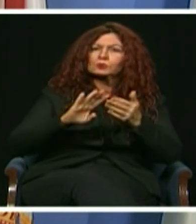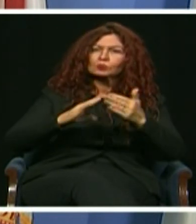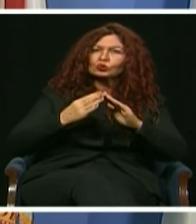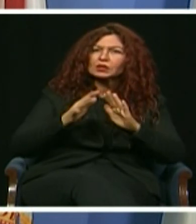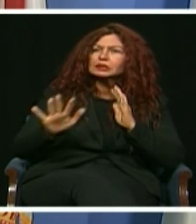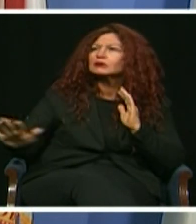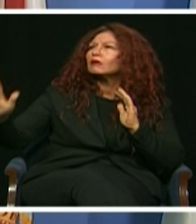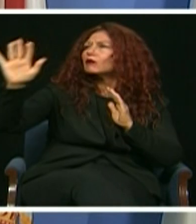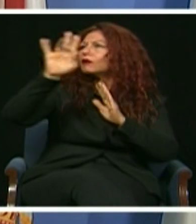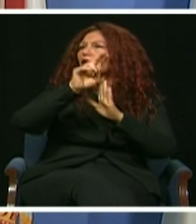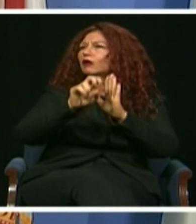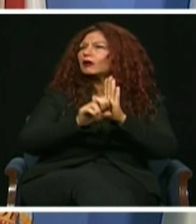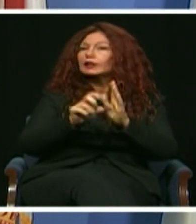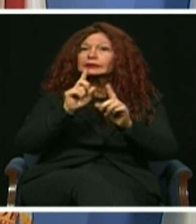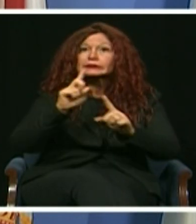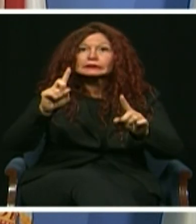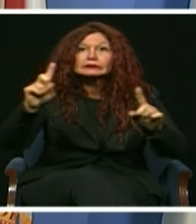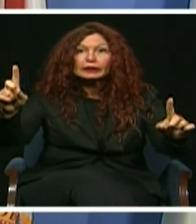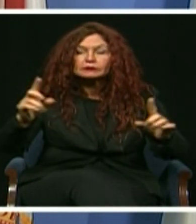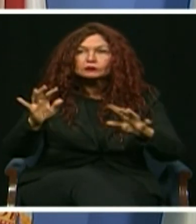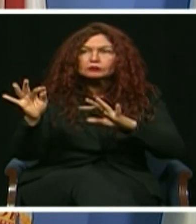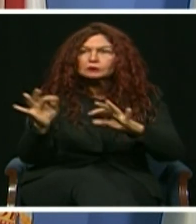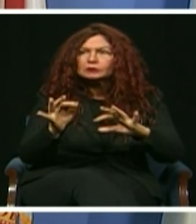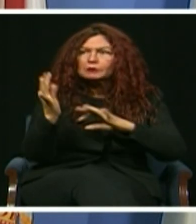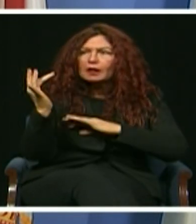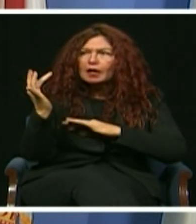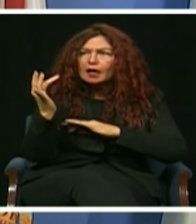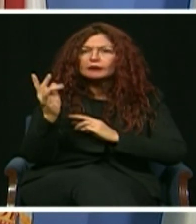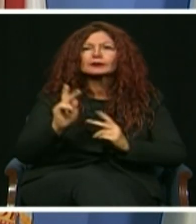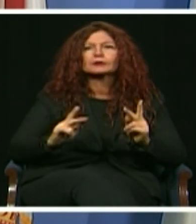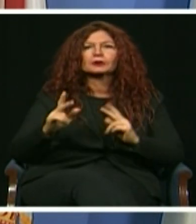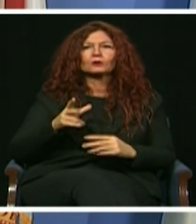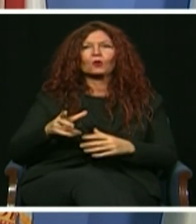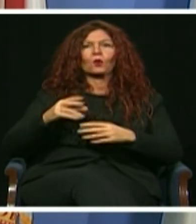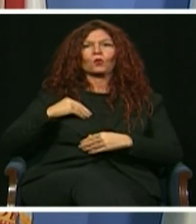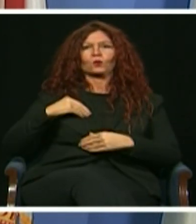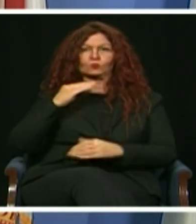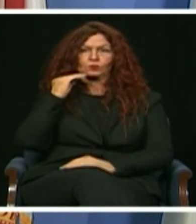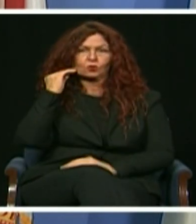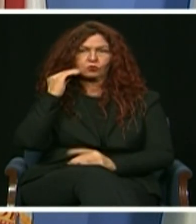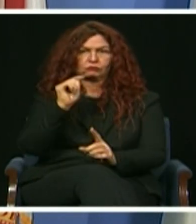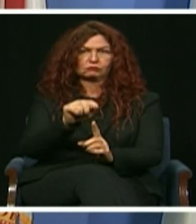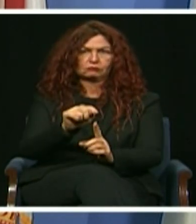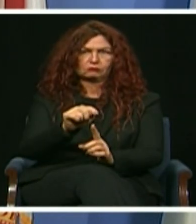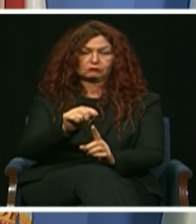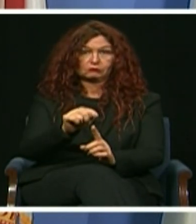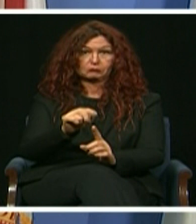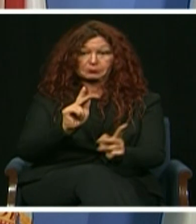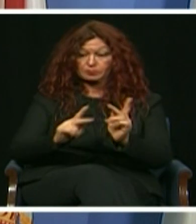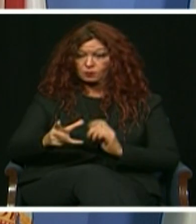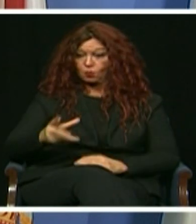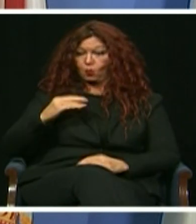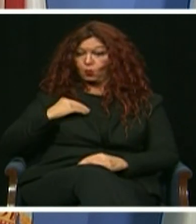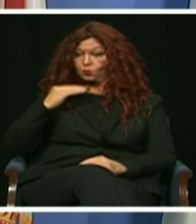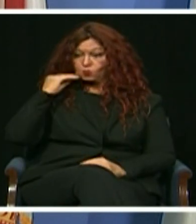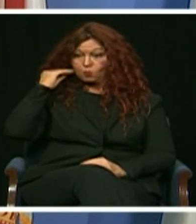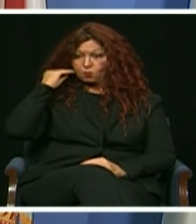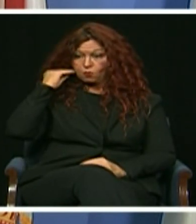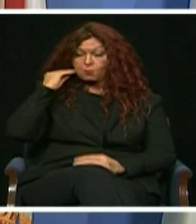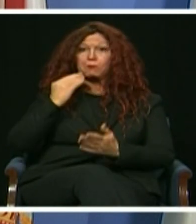revamping the guidelines of the Home Buyer Loan Program to make it easier for residents to access funds to purchase their first homes.